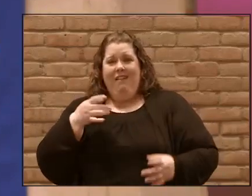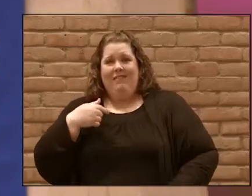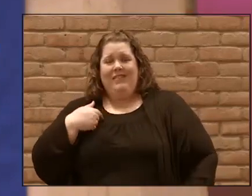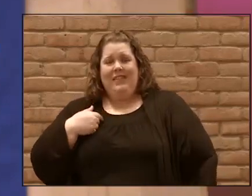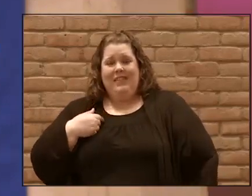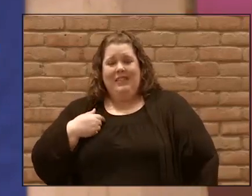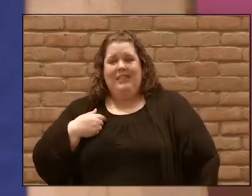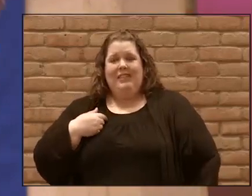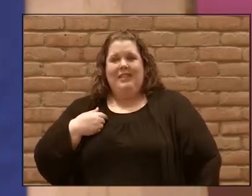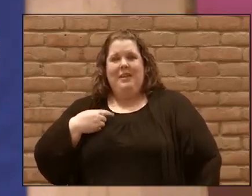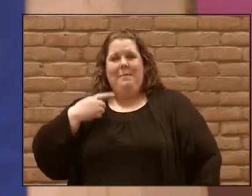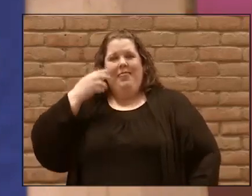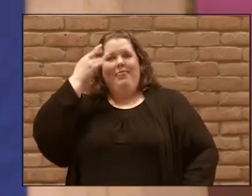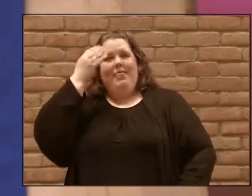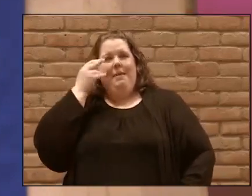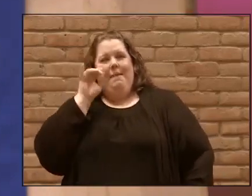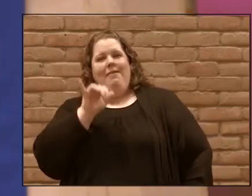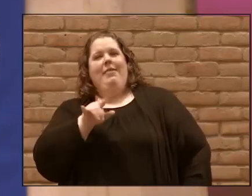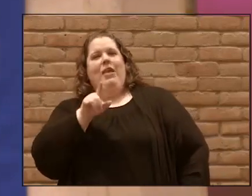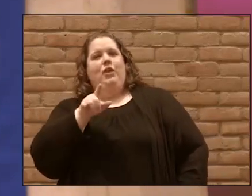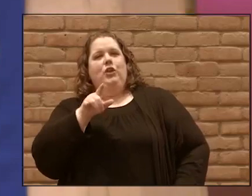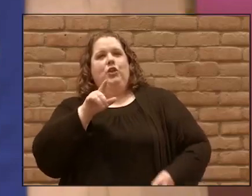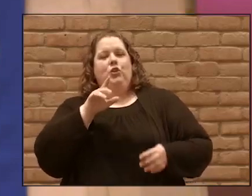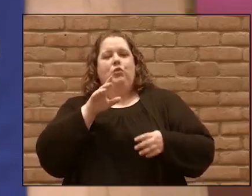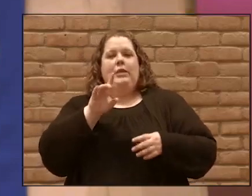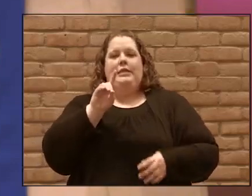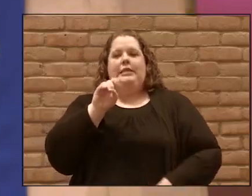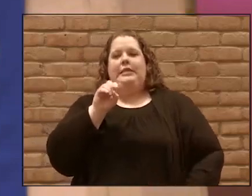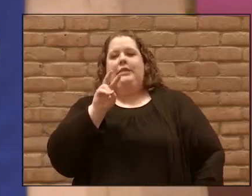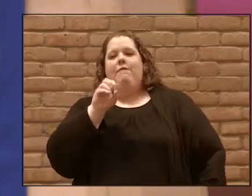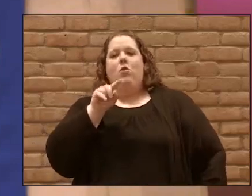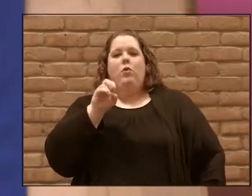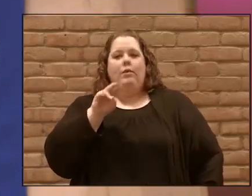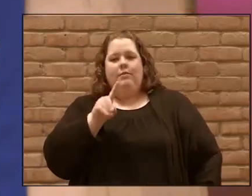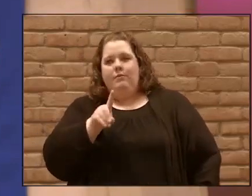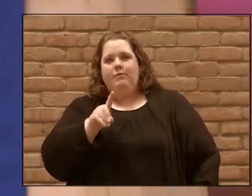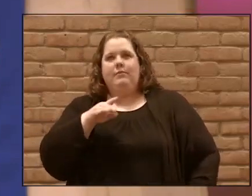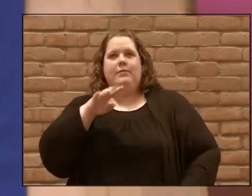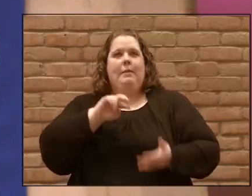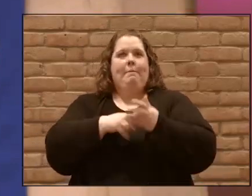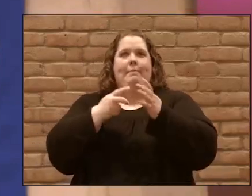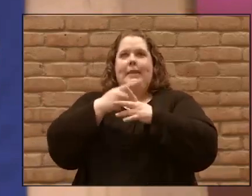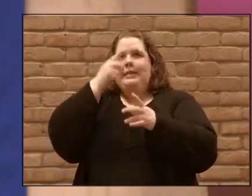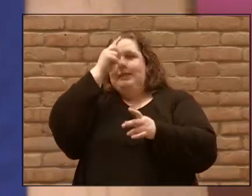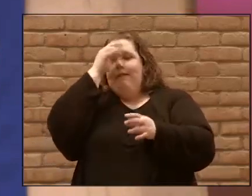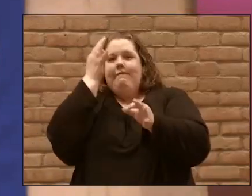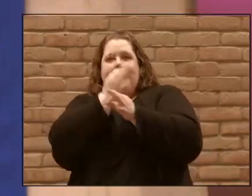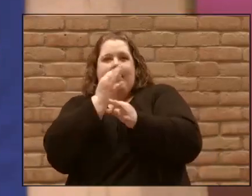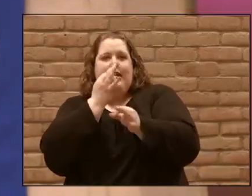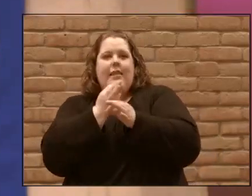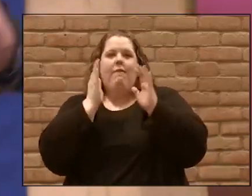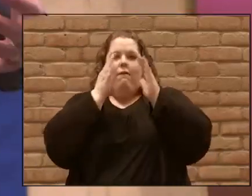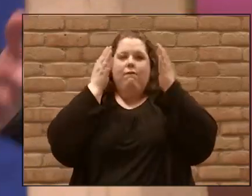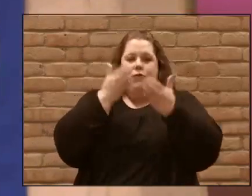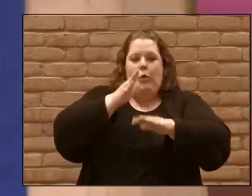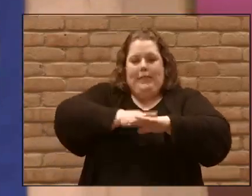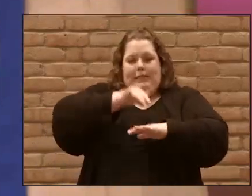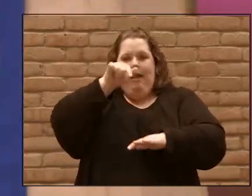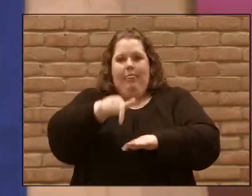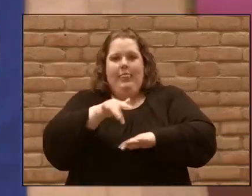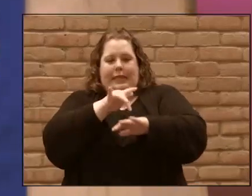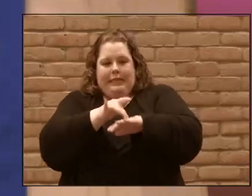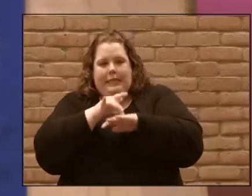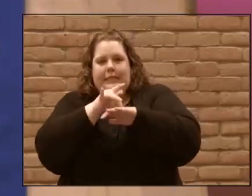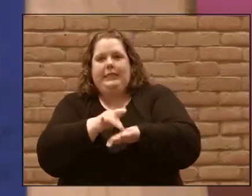But think about what are you devoted to? That means to be faithful to. The early church, all the